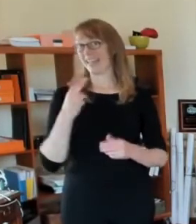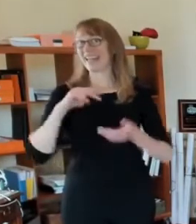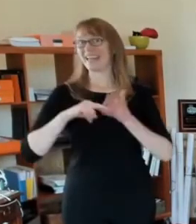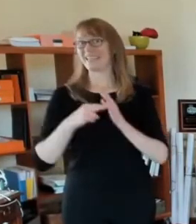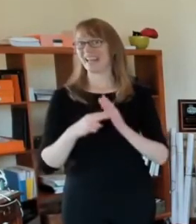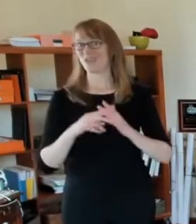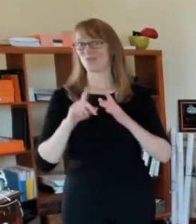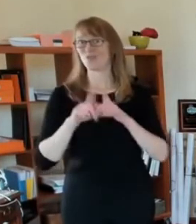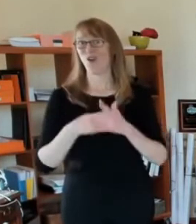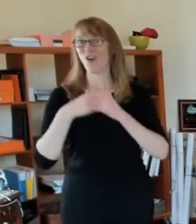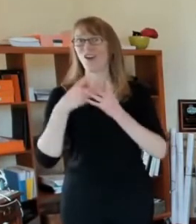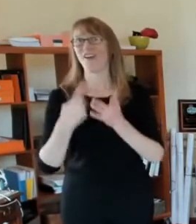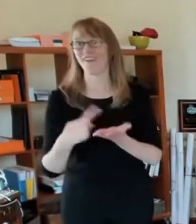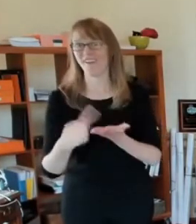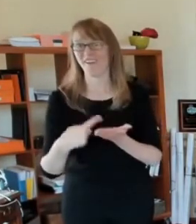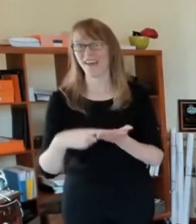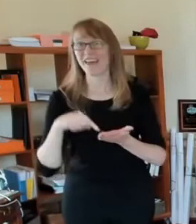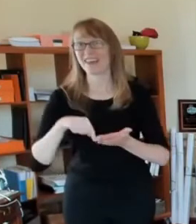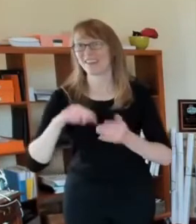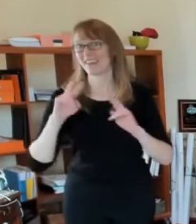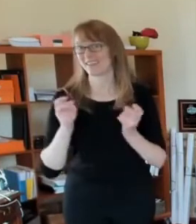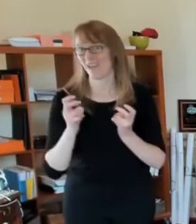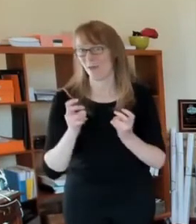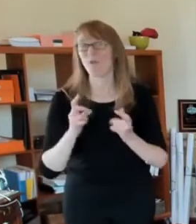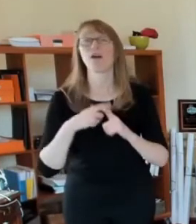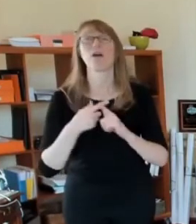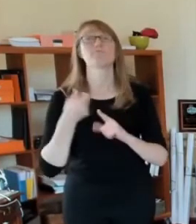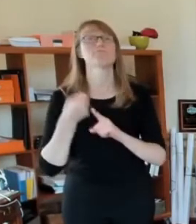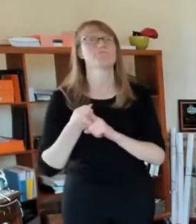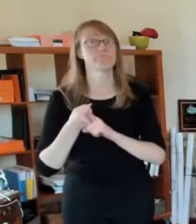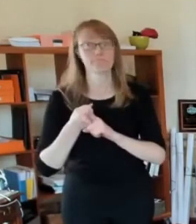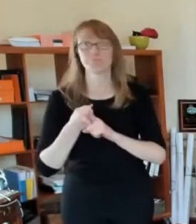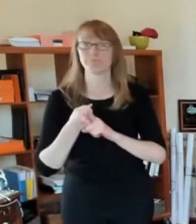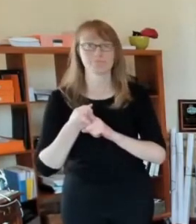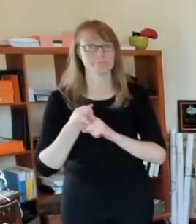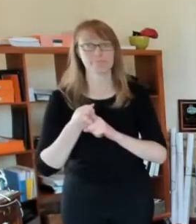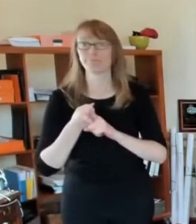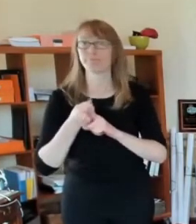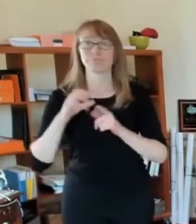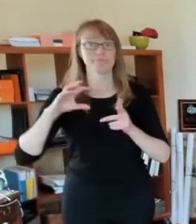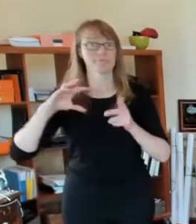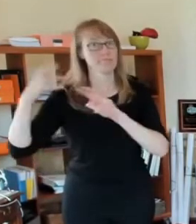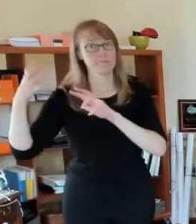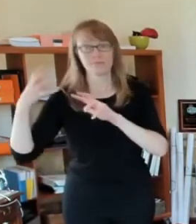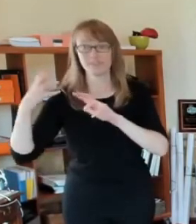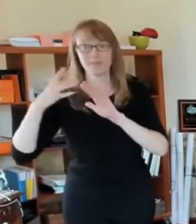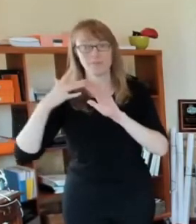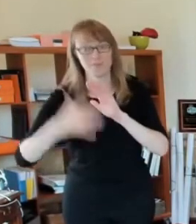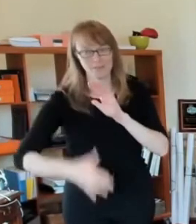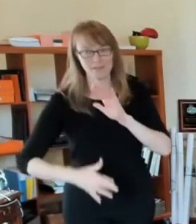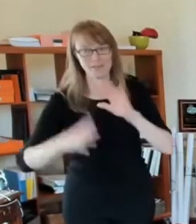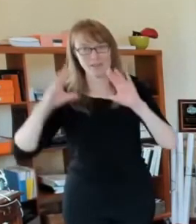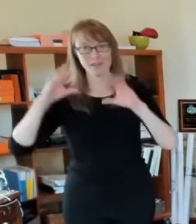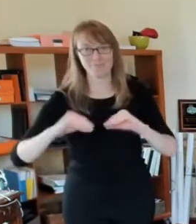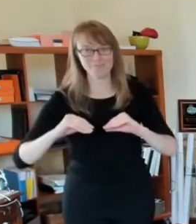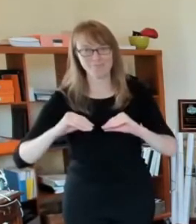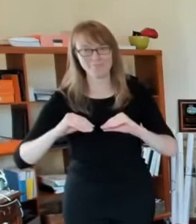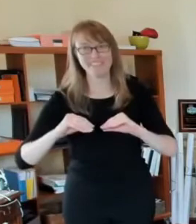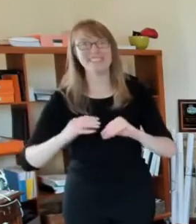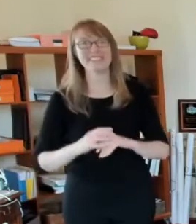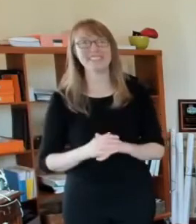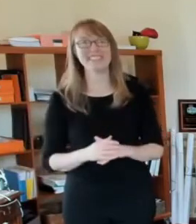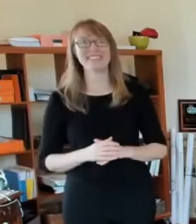actually in the process of talking about it when the storm came through and dropped us if that's what you call it.